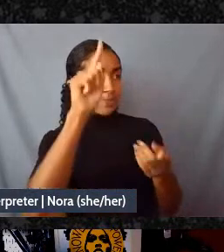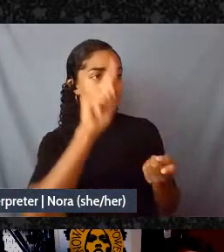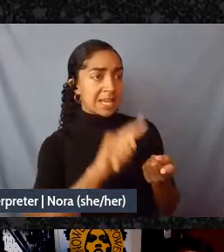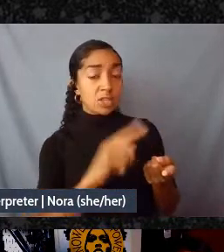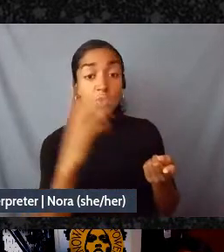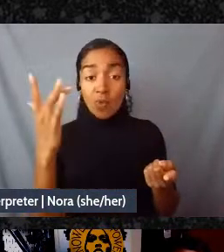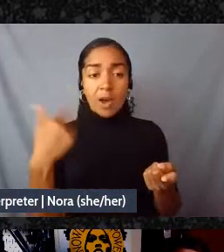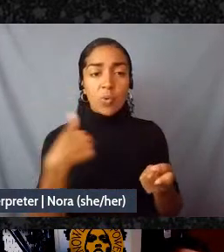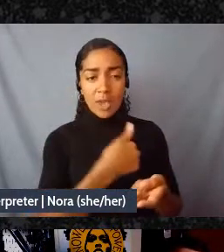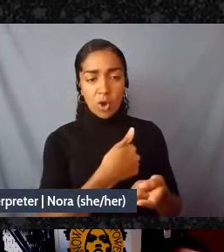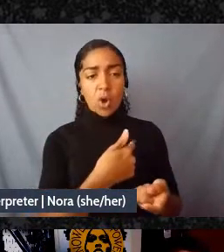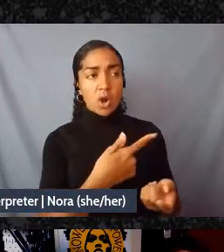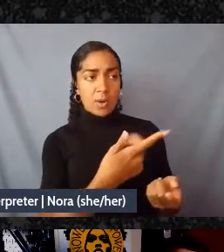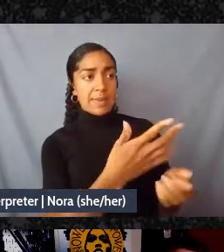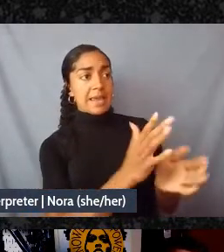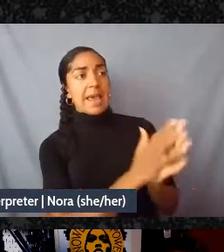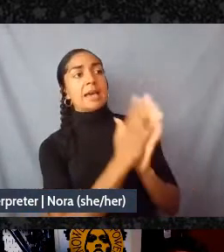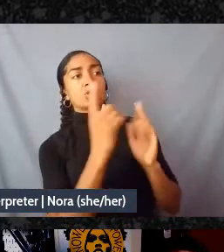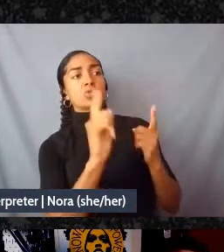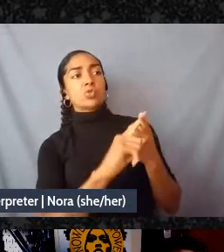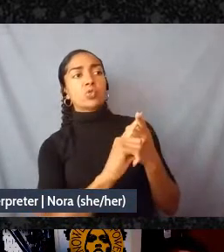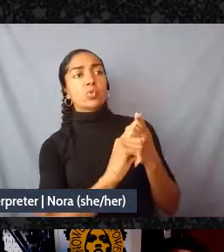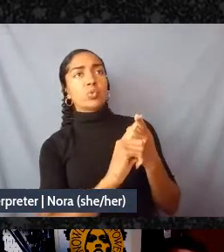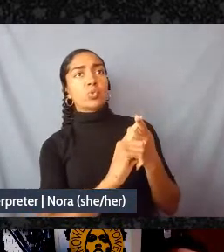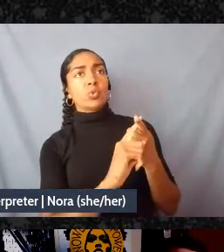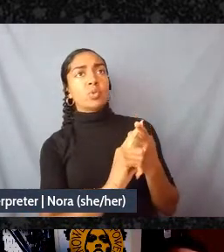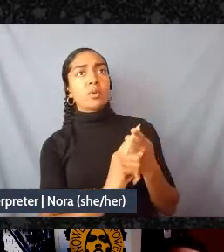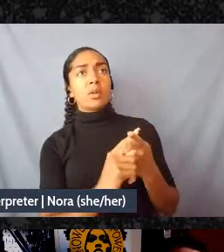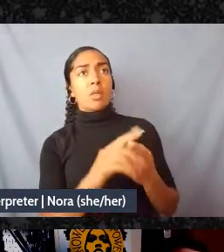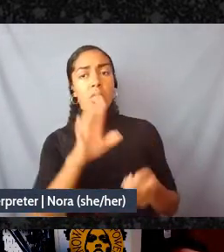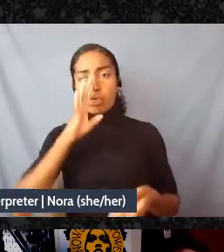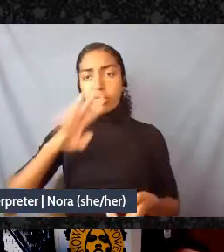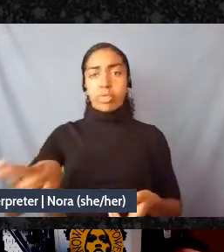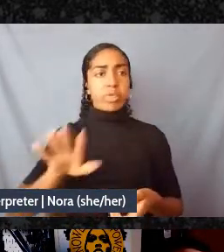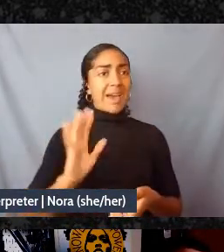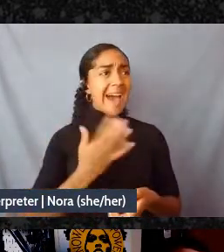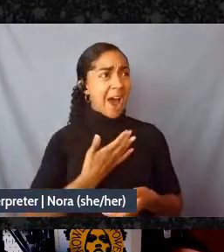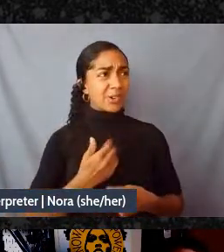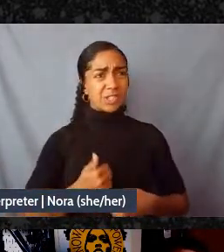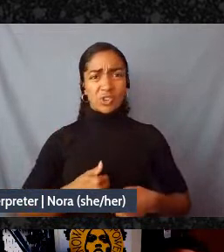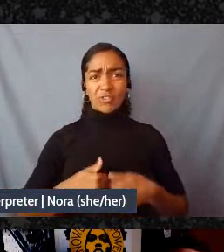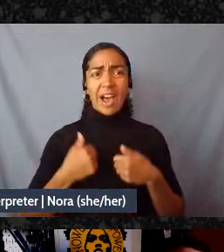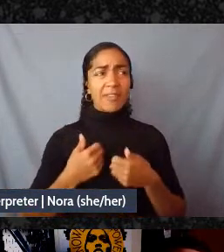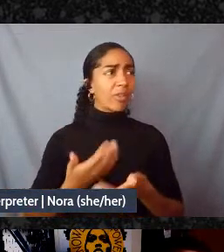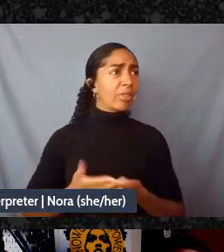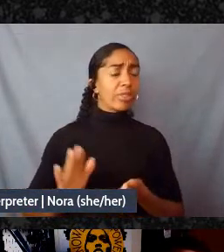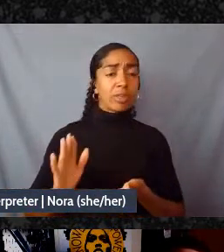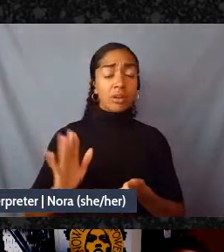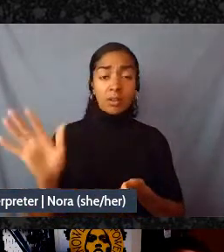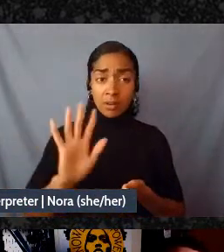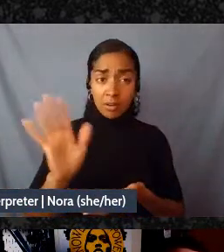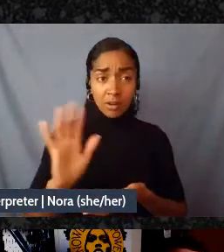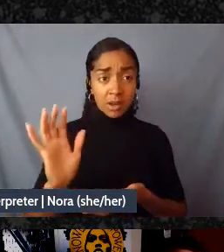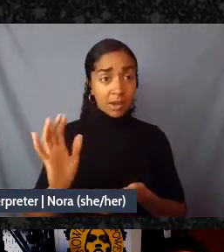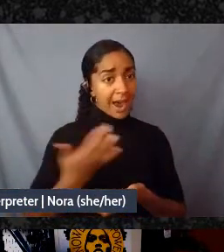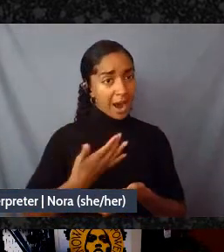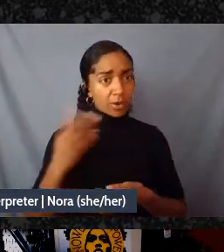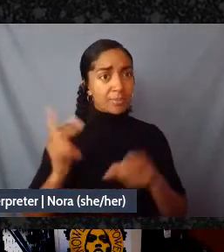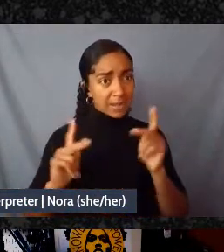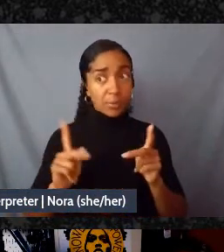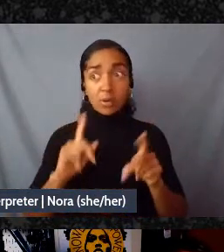our very survival because I mean it's not like our people aren't dying on mass scale